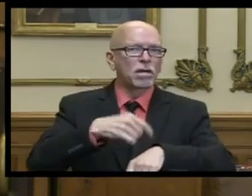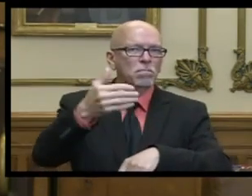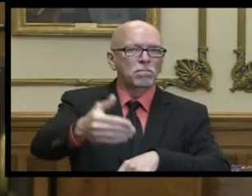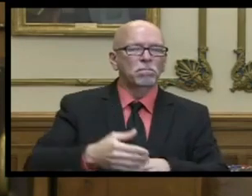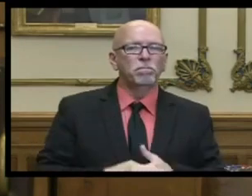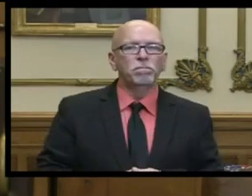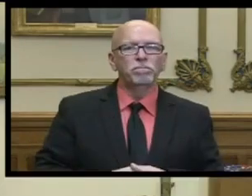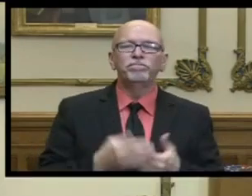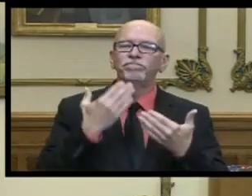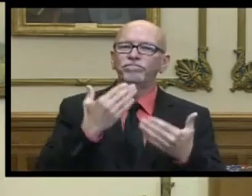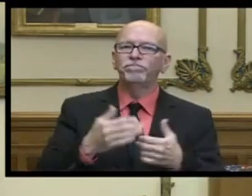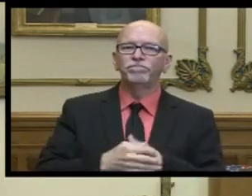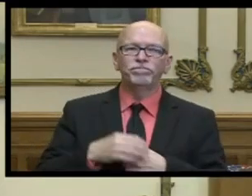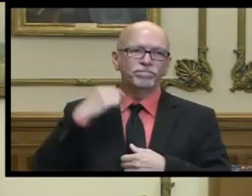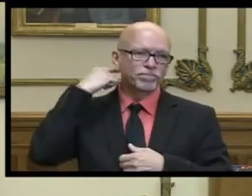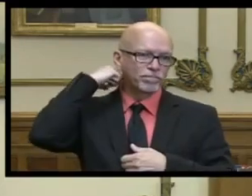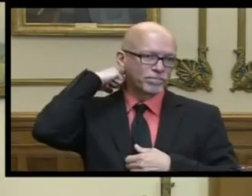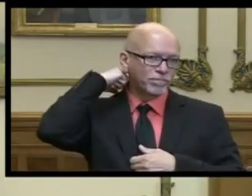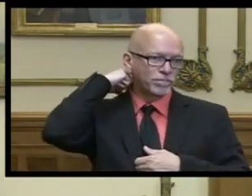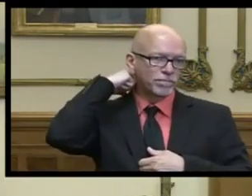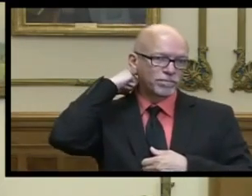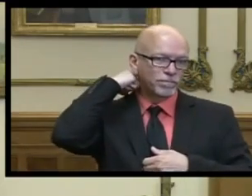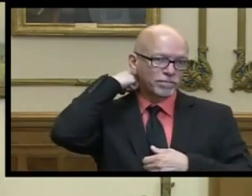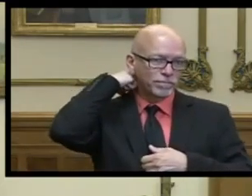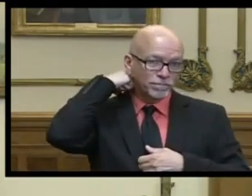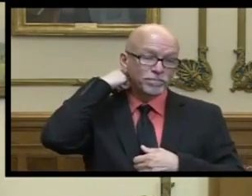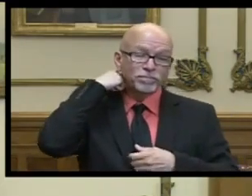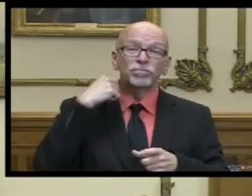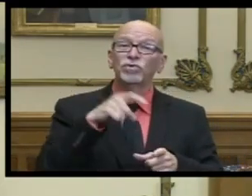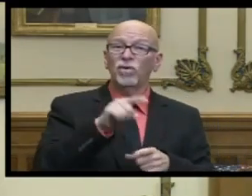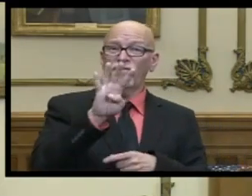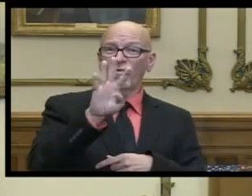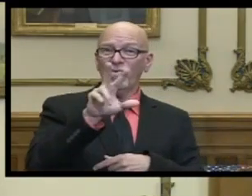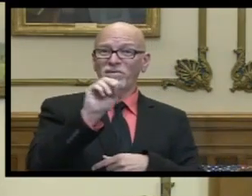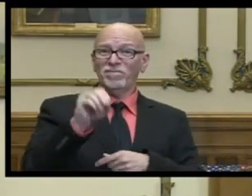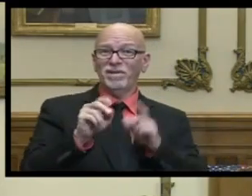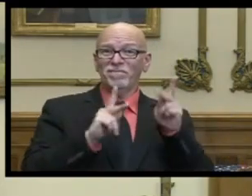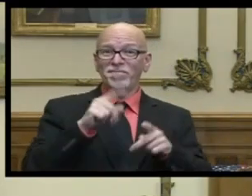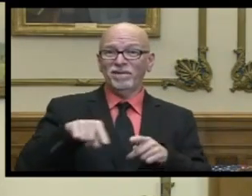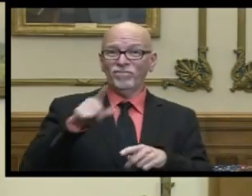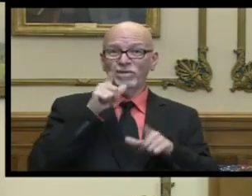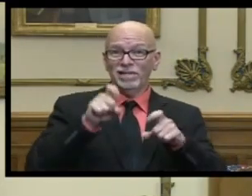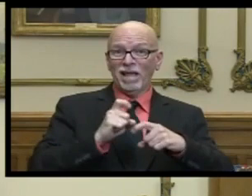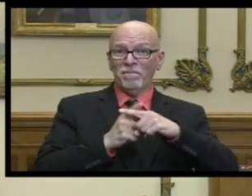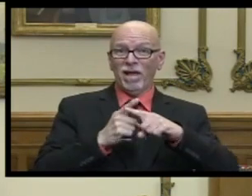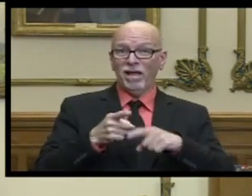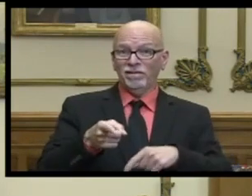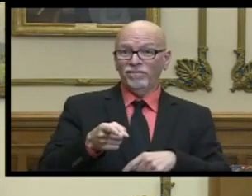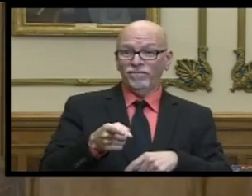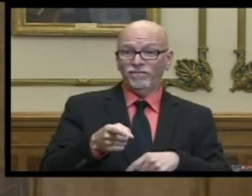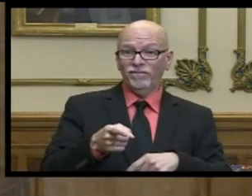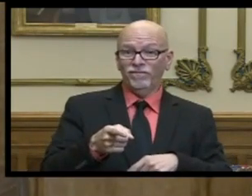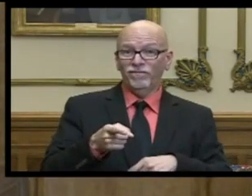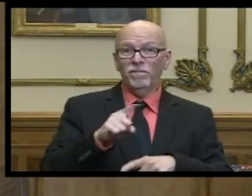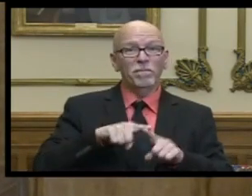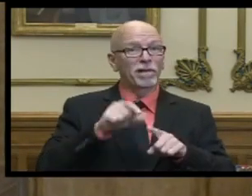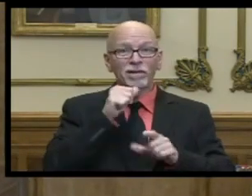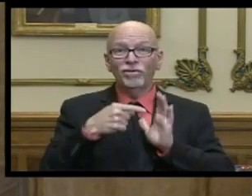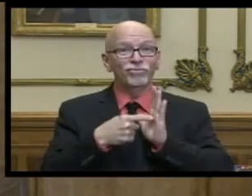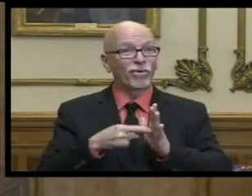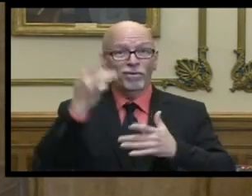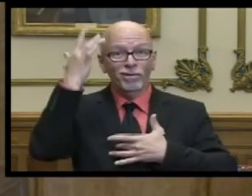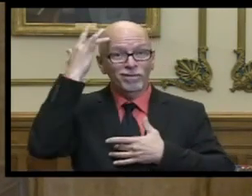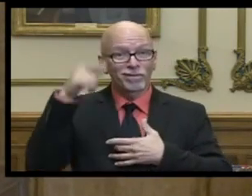thank you so that 43 percent of people that were positive positive and asymptomatic